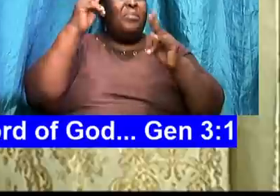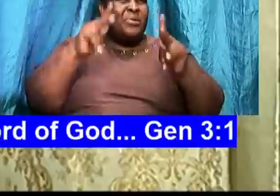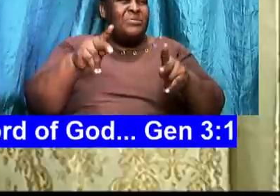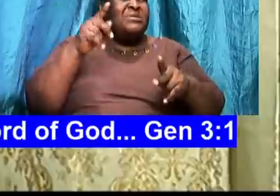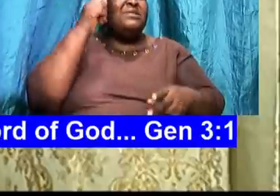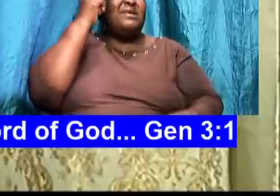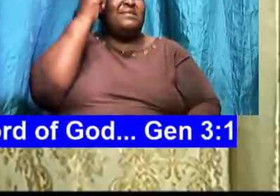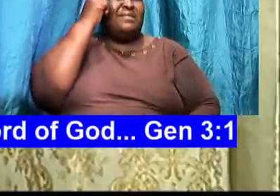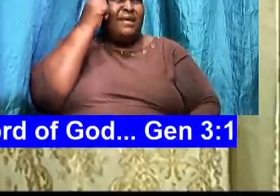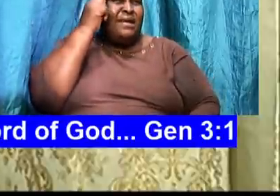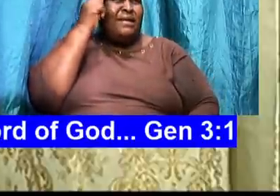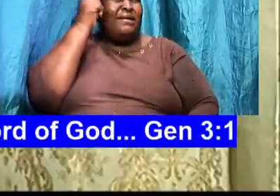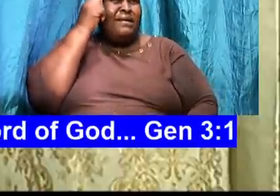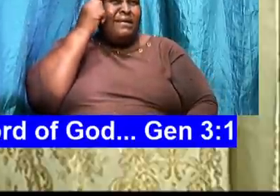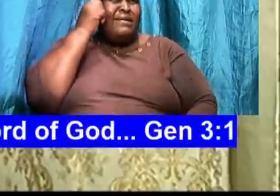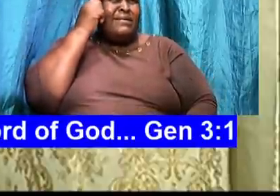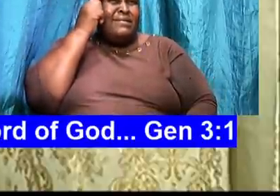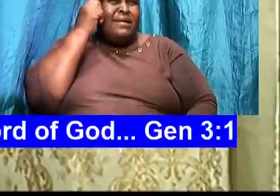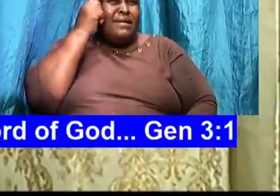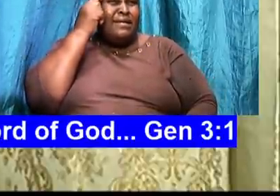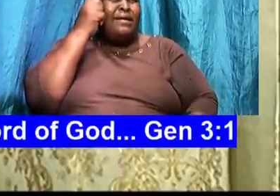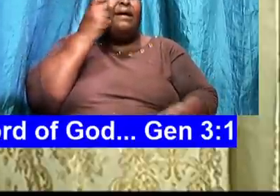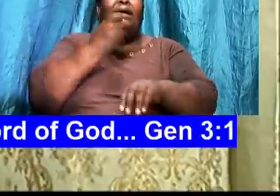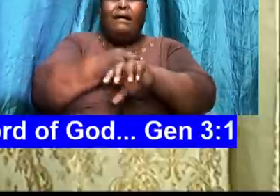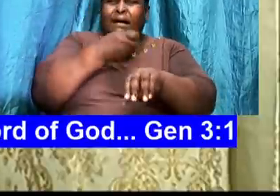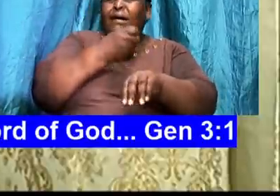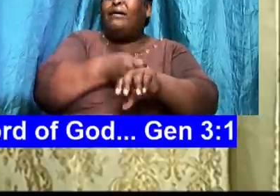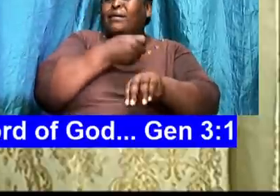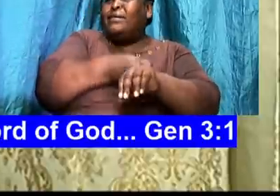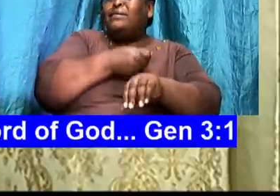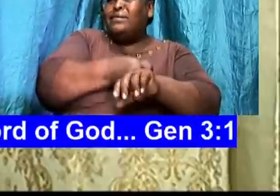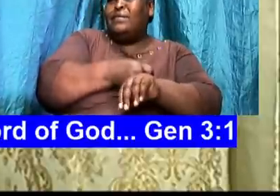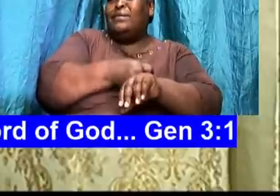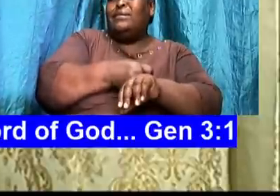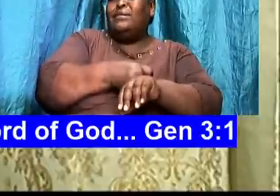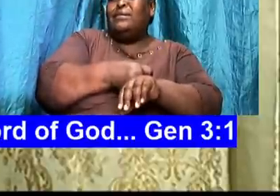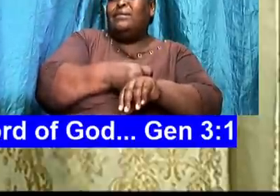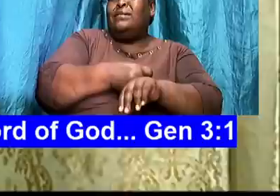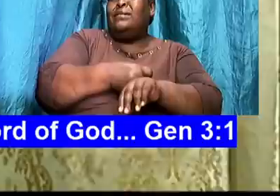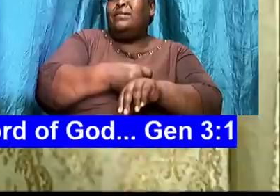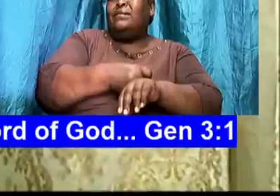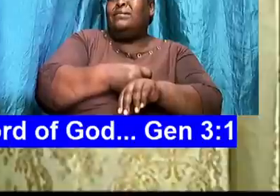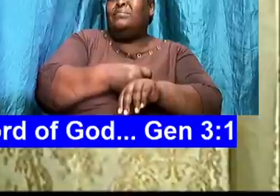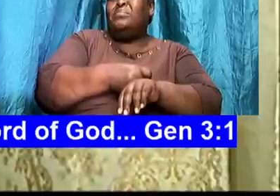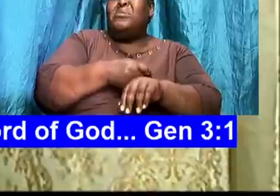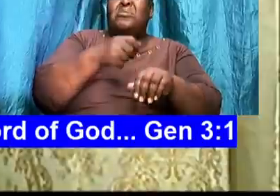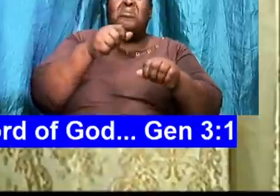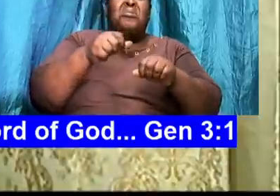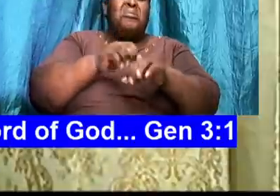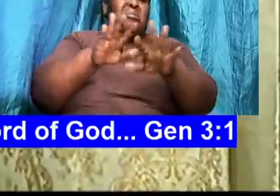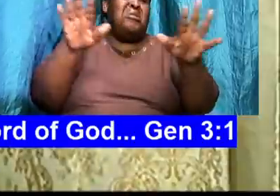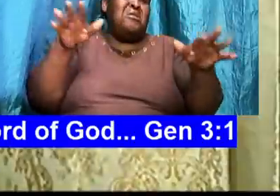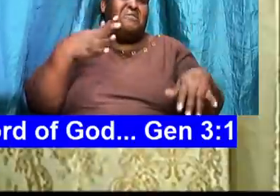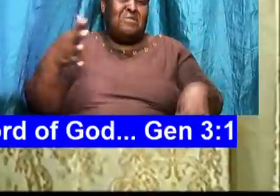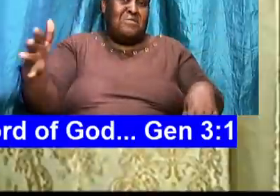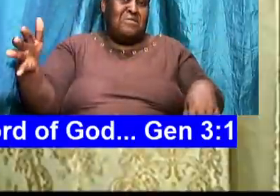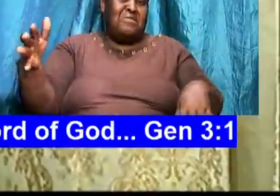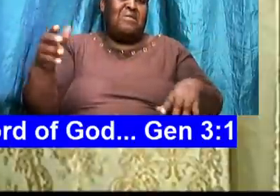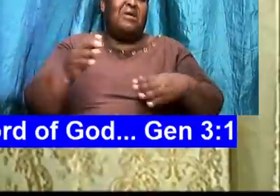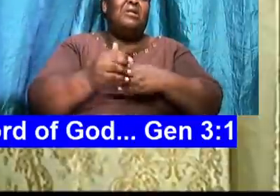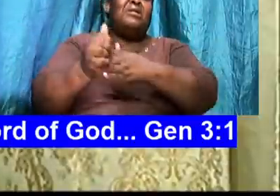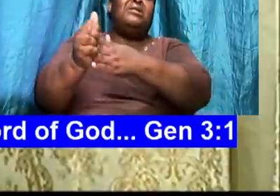When you ask why. The point that you will end up on. Is God. Everything leads. Back to him.